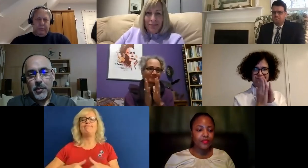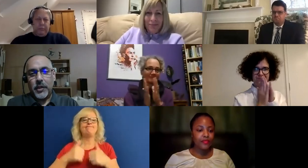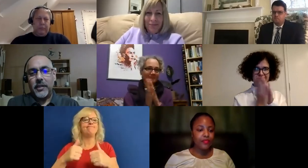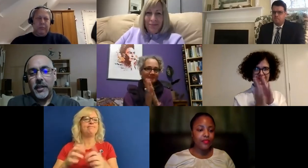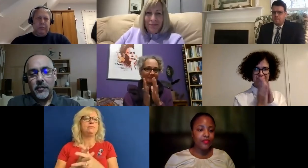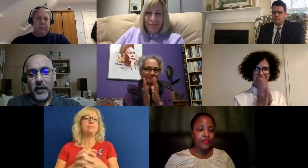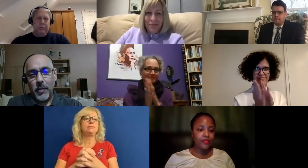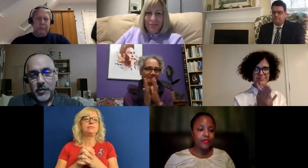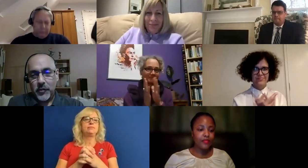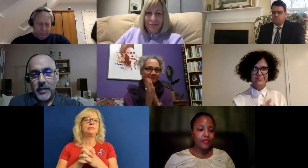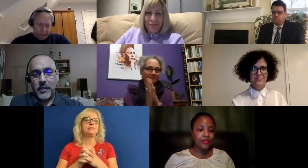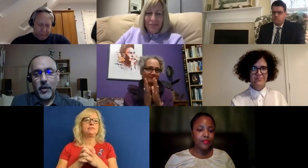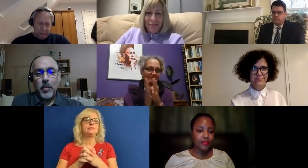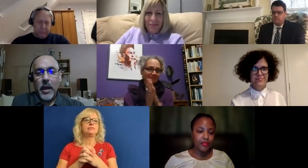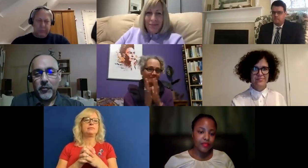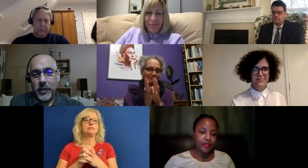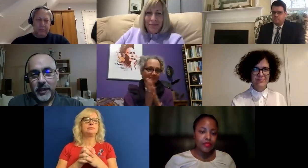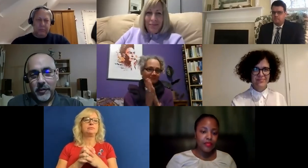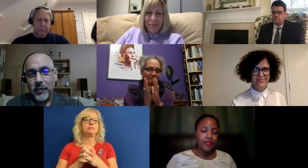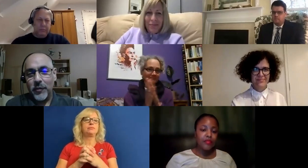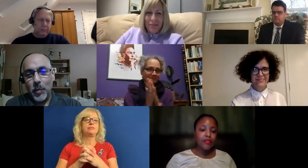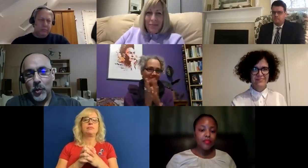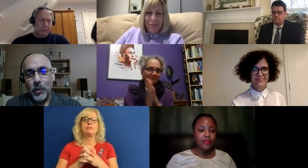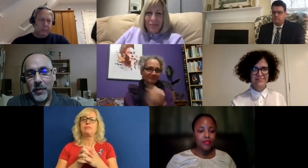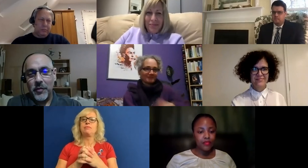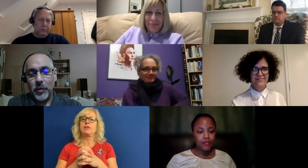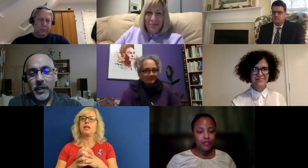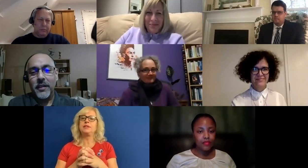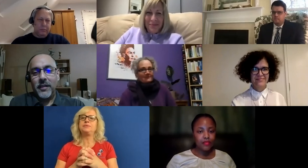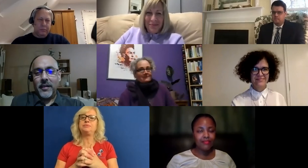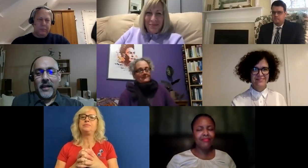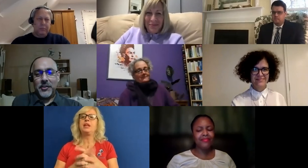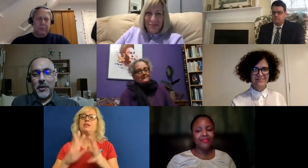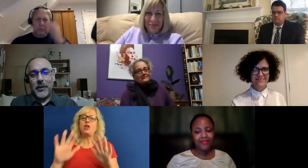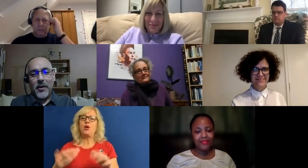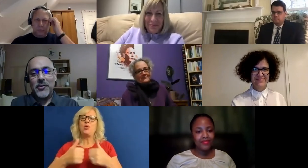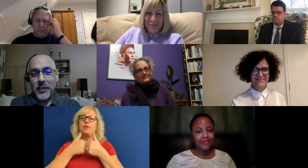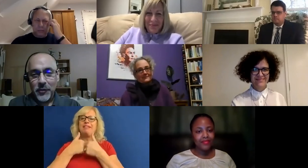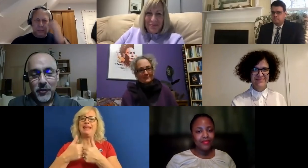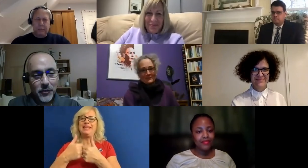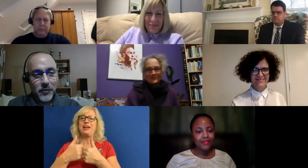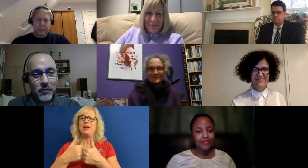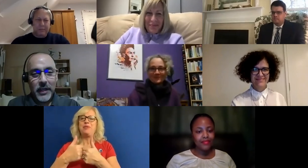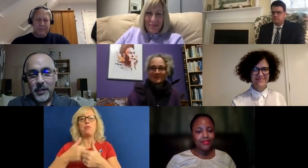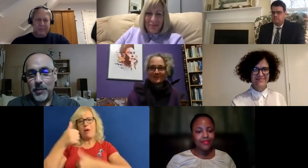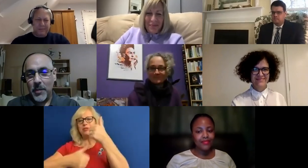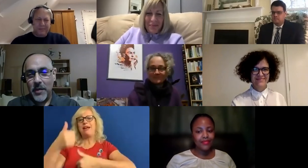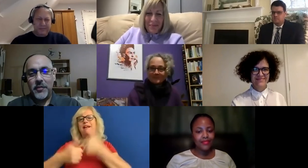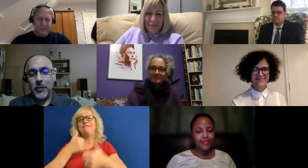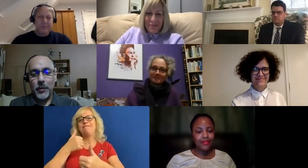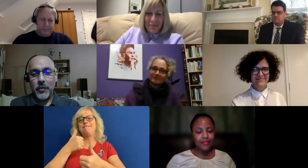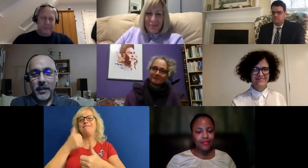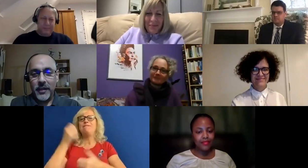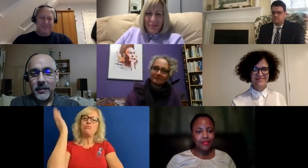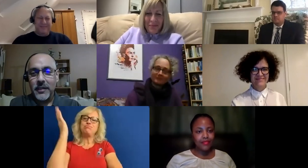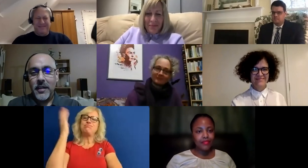Okay, thank you very much for that incredibly powerful you're getting a round of applause from everybody. And actually going last I think you've really summed up everything